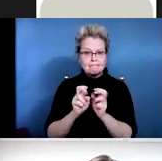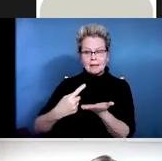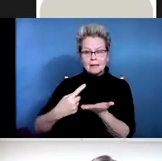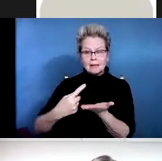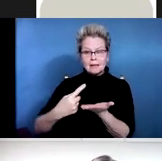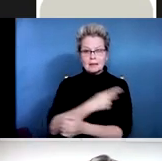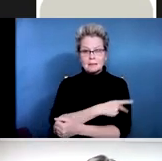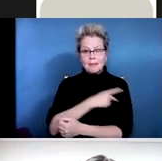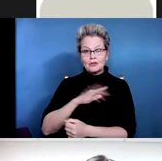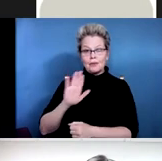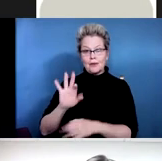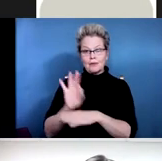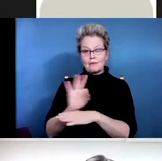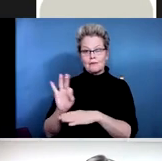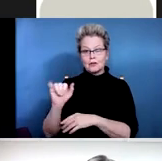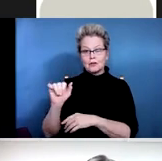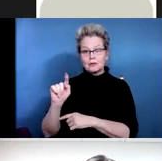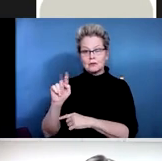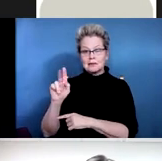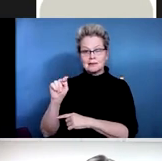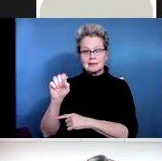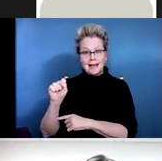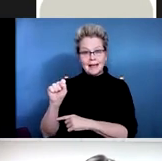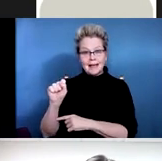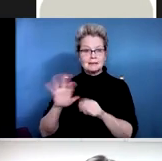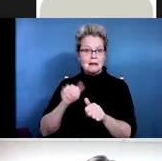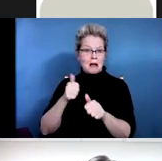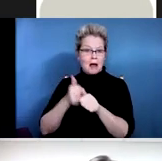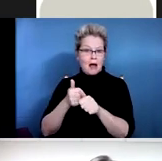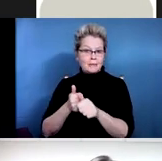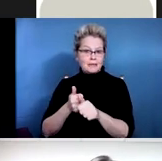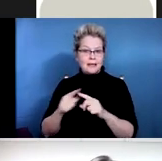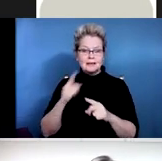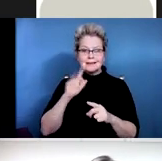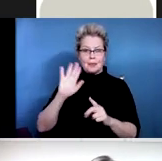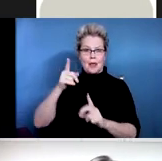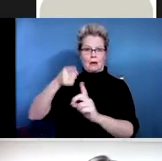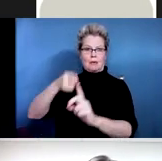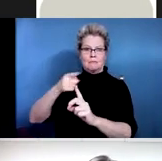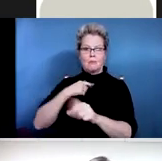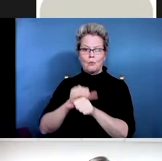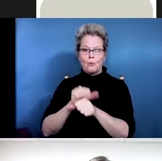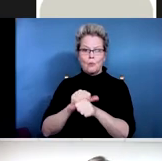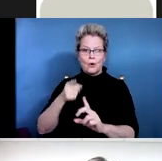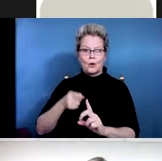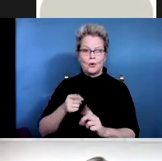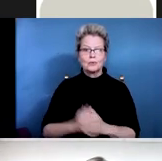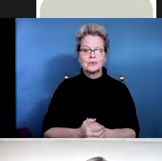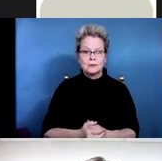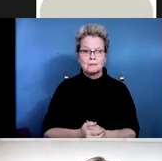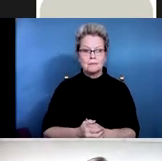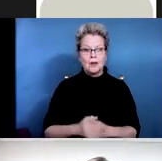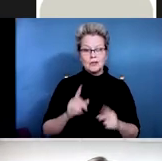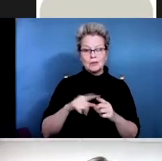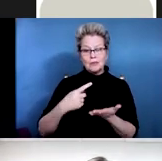functional status and their updates and their progress towards their rehabilitation goals. We discuss barriers to community reintegration